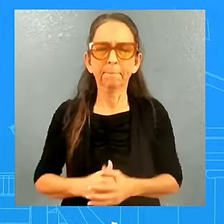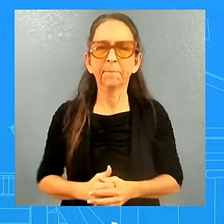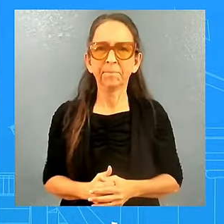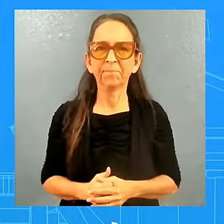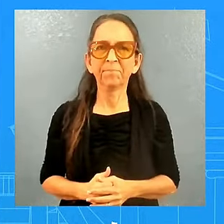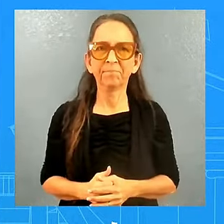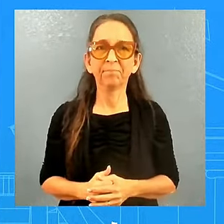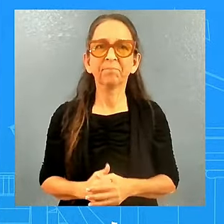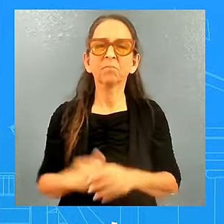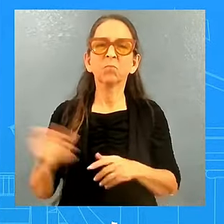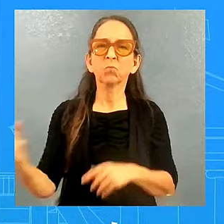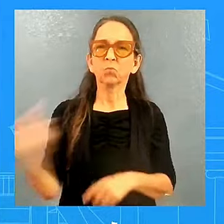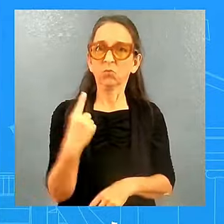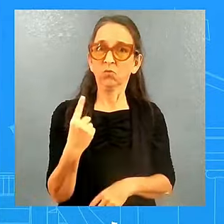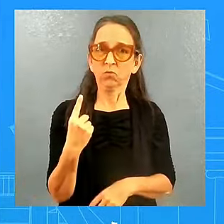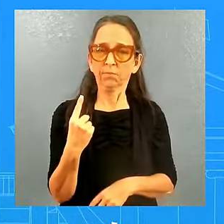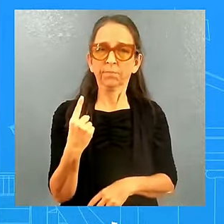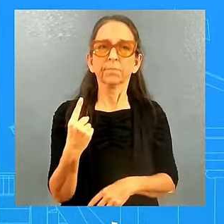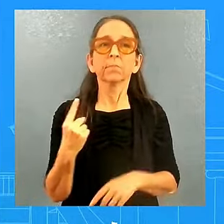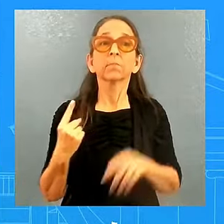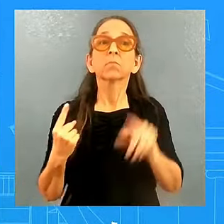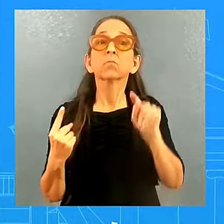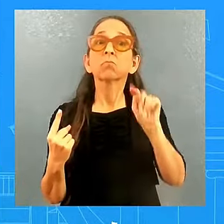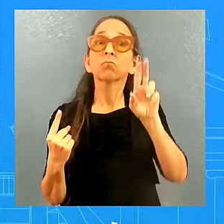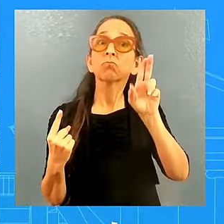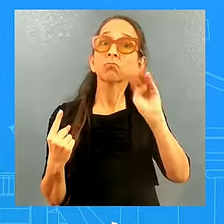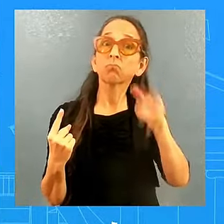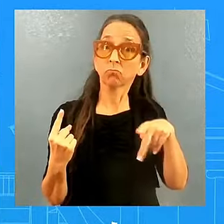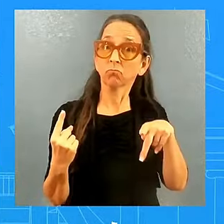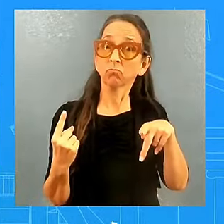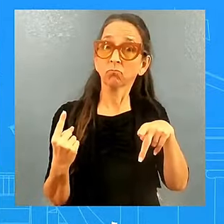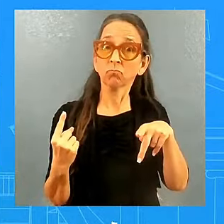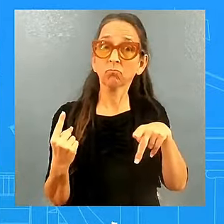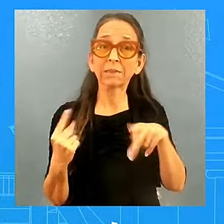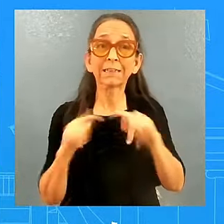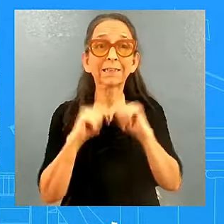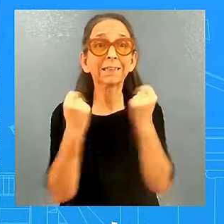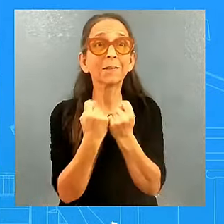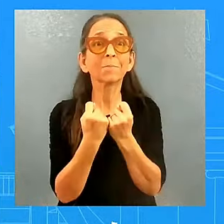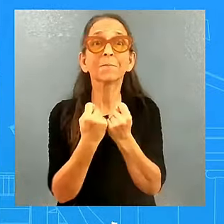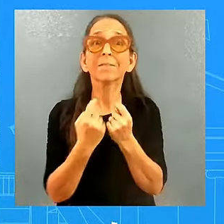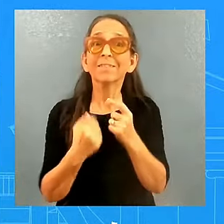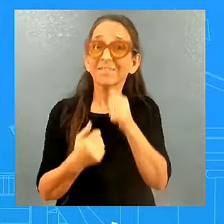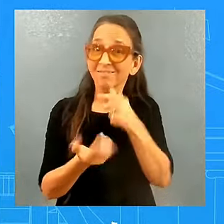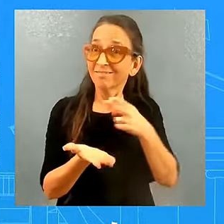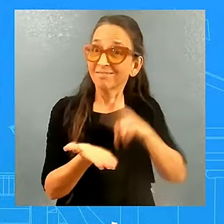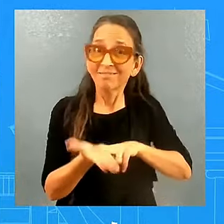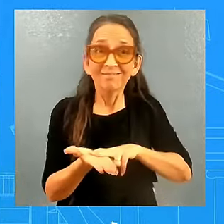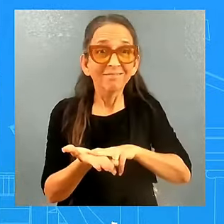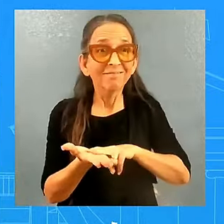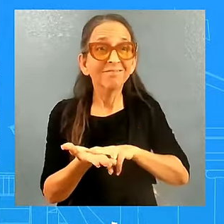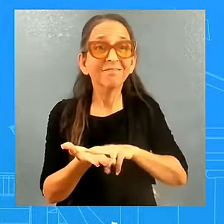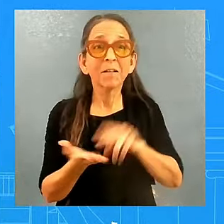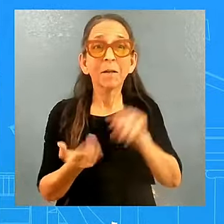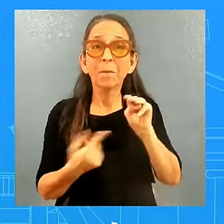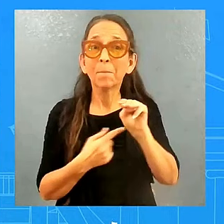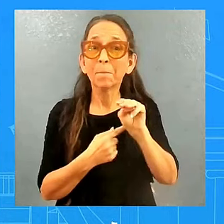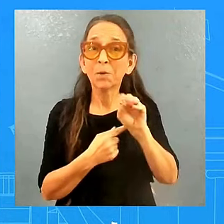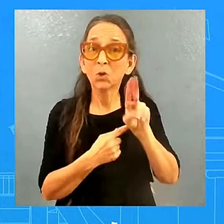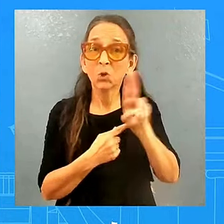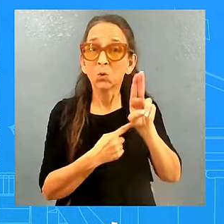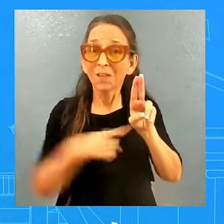the Trump team hasn't yet signed those memorandums of understanding with GSA. Does that in any way